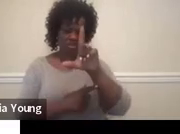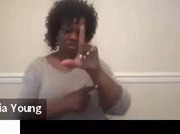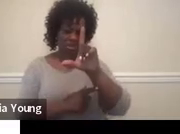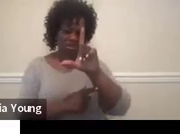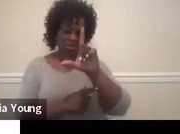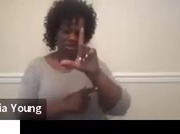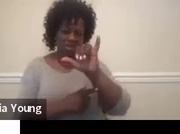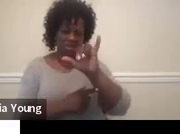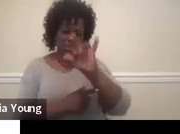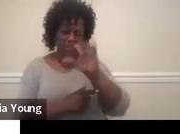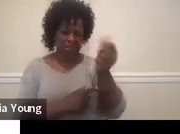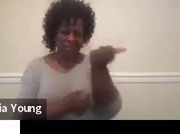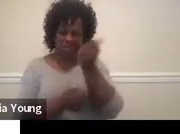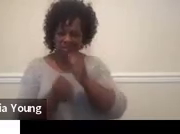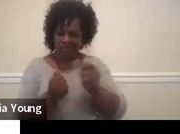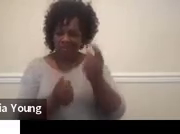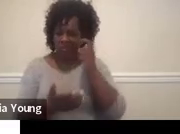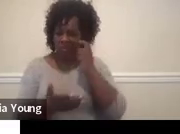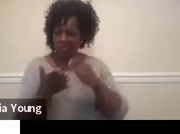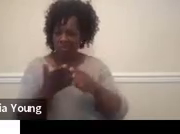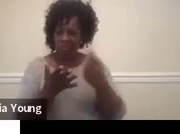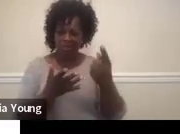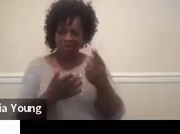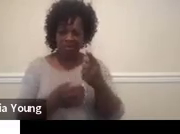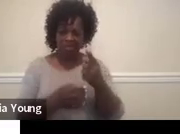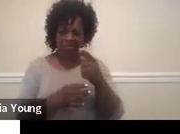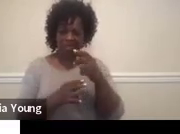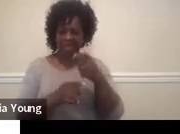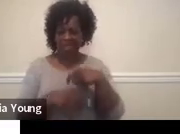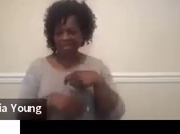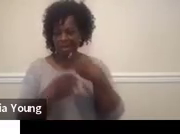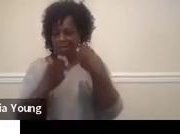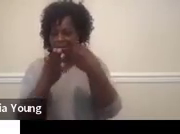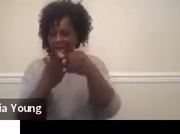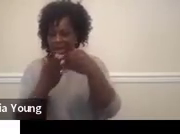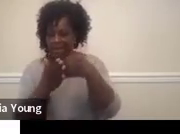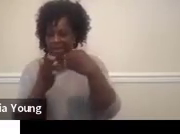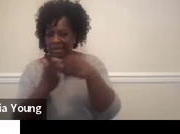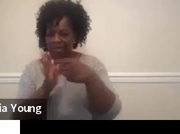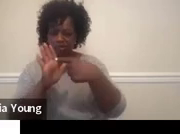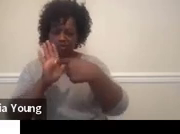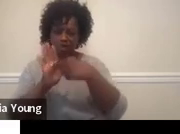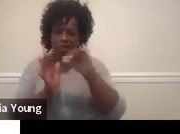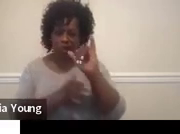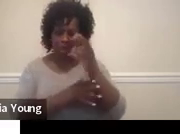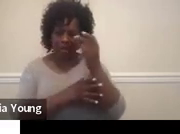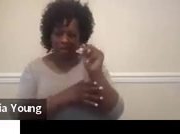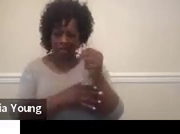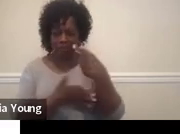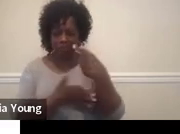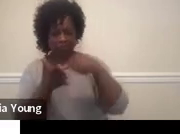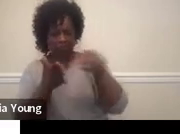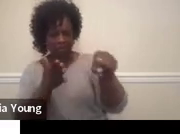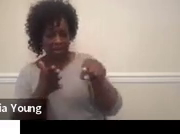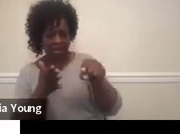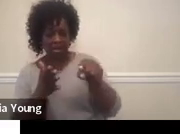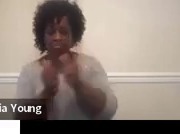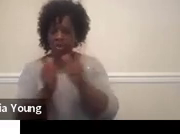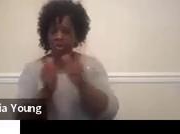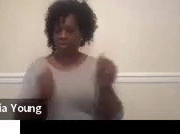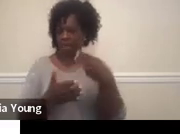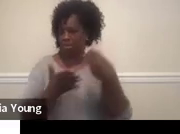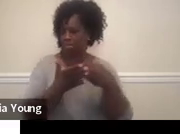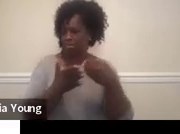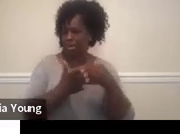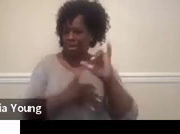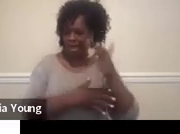if it has a couple of dollar signs, it means obviously you have to pay for that one. And you can also see how many of